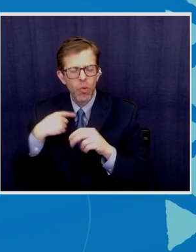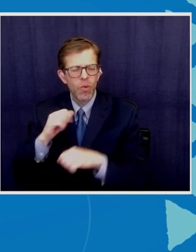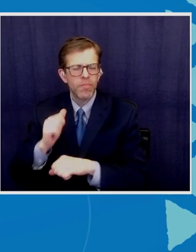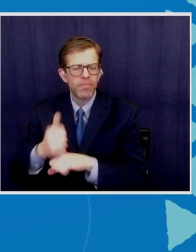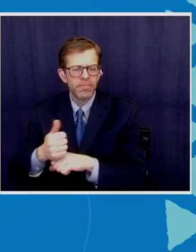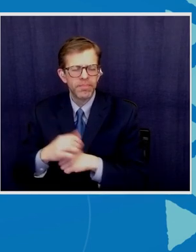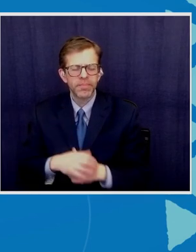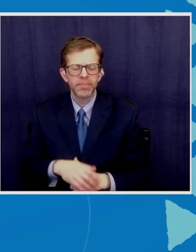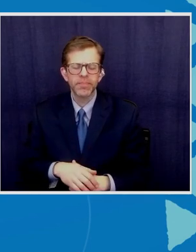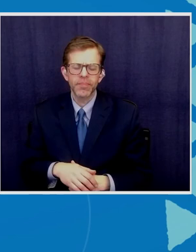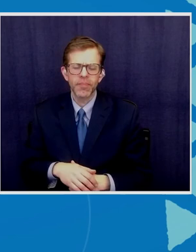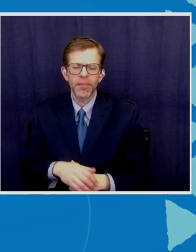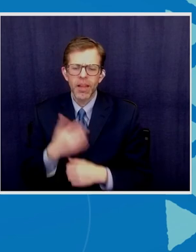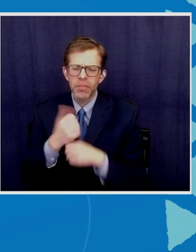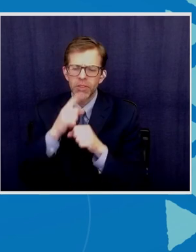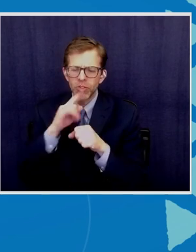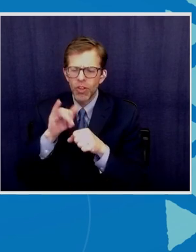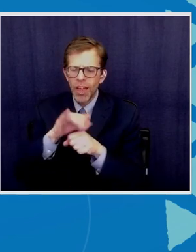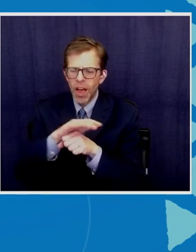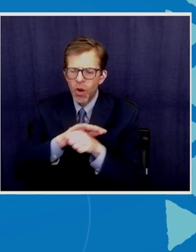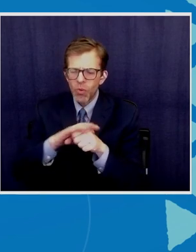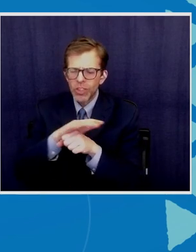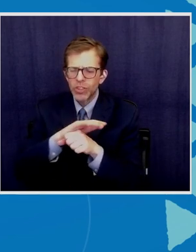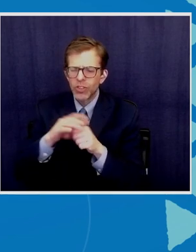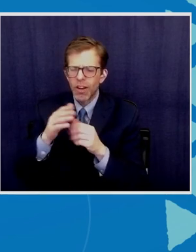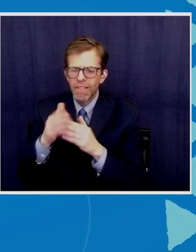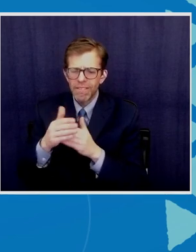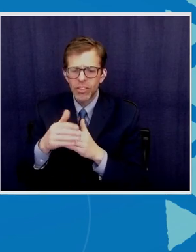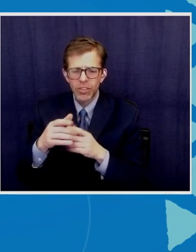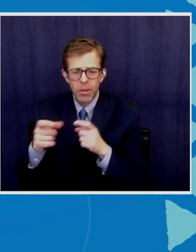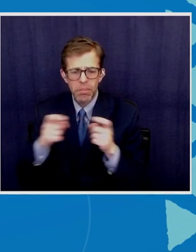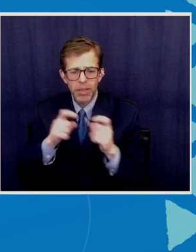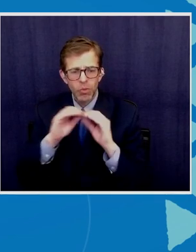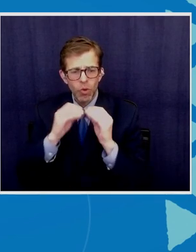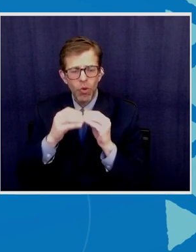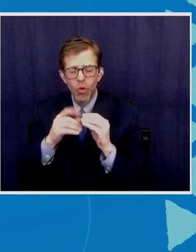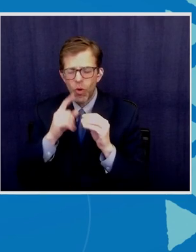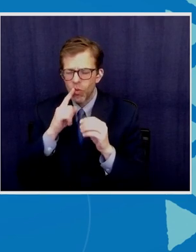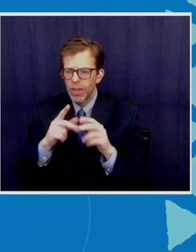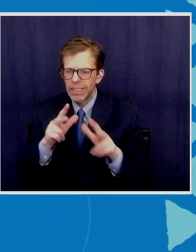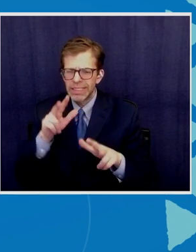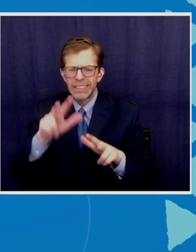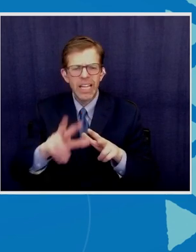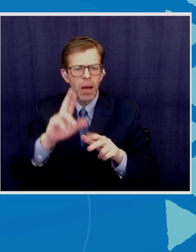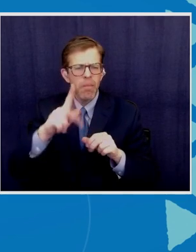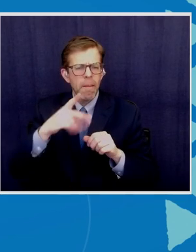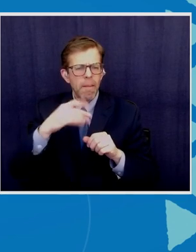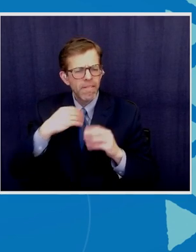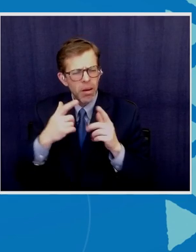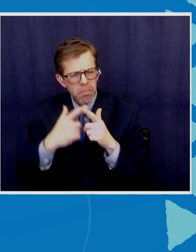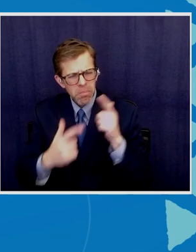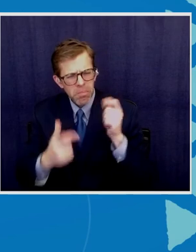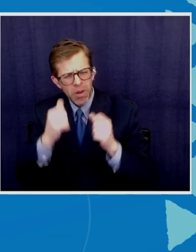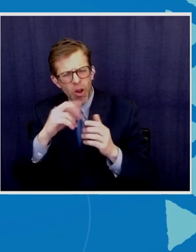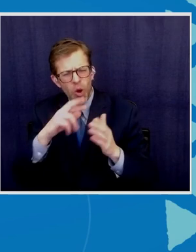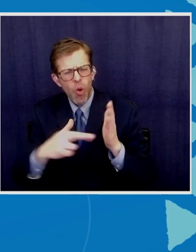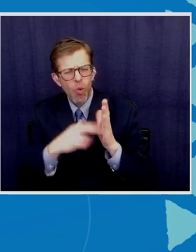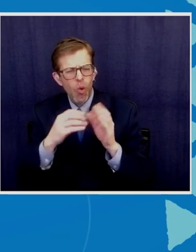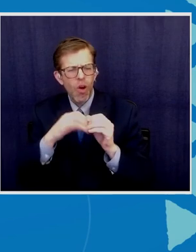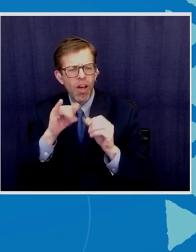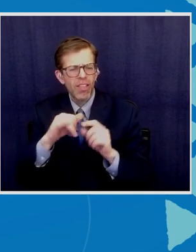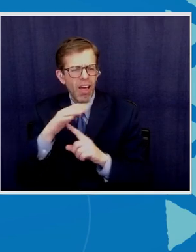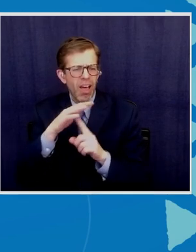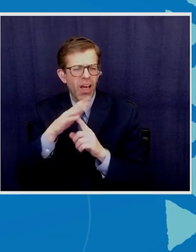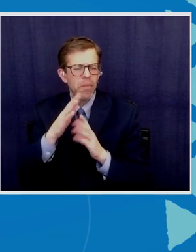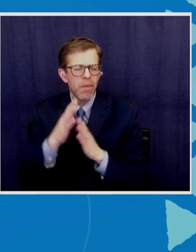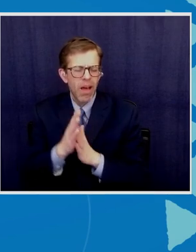that regional fisheries management organizations step up and have a greater role in this climate ambition. And